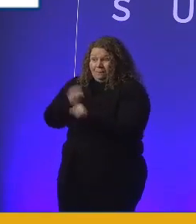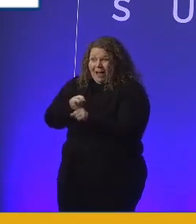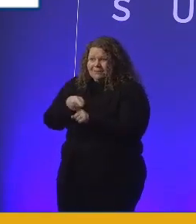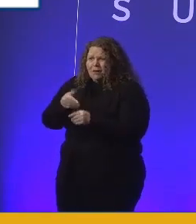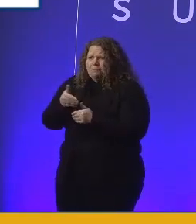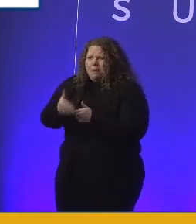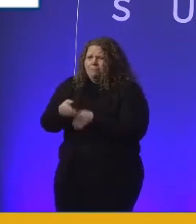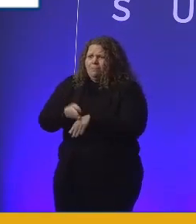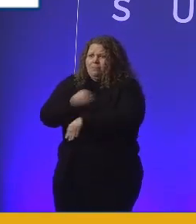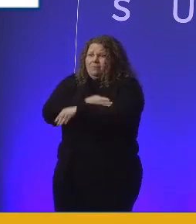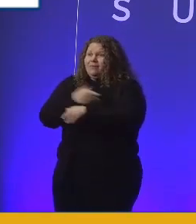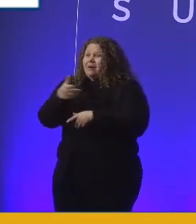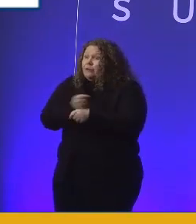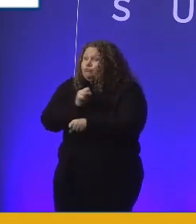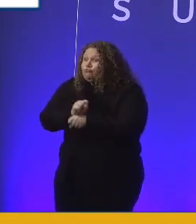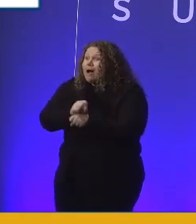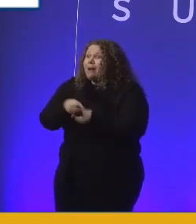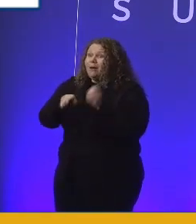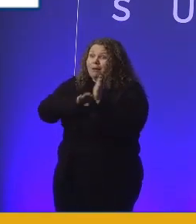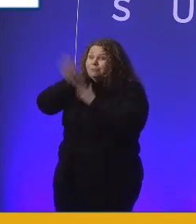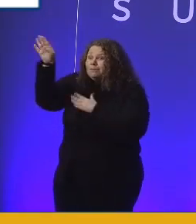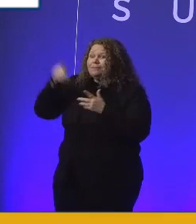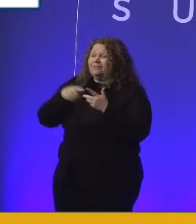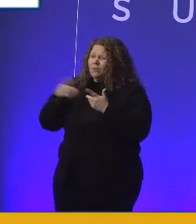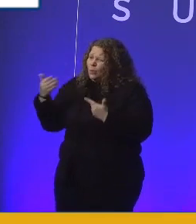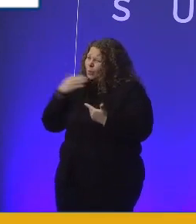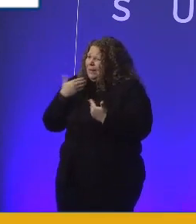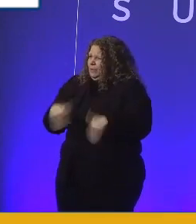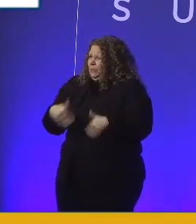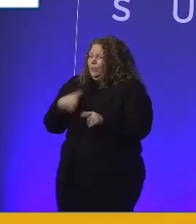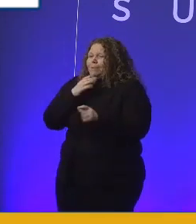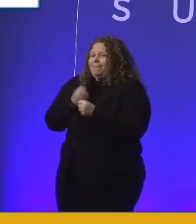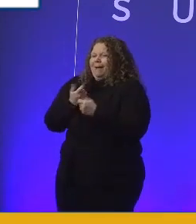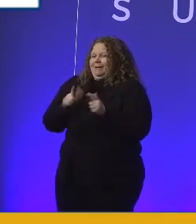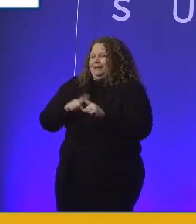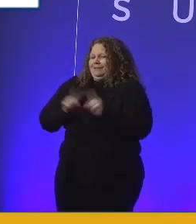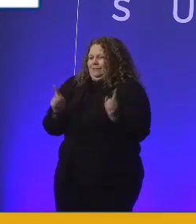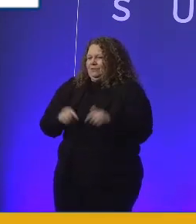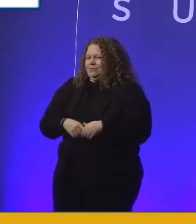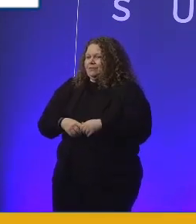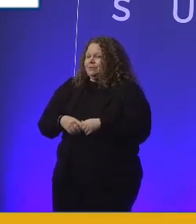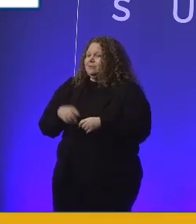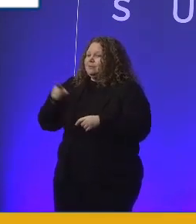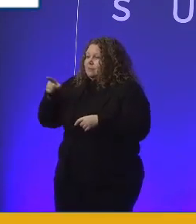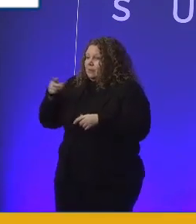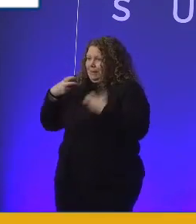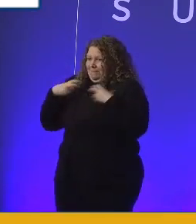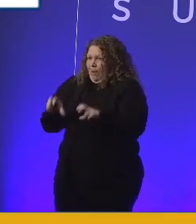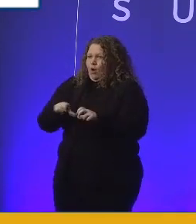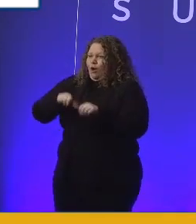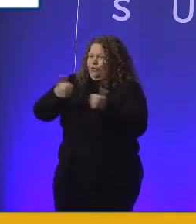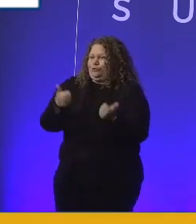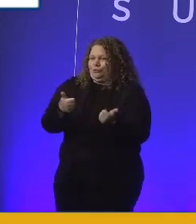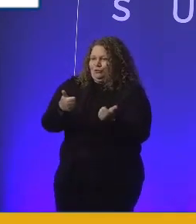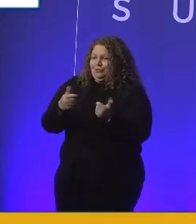or whether they're successful in that job or not. You will empower them with seeing disability as a part of being human,